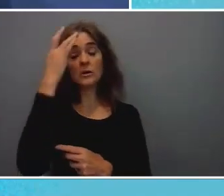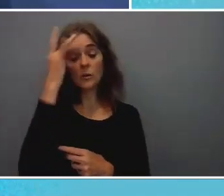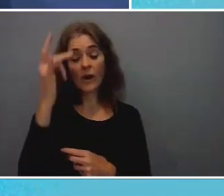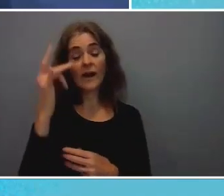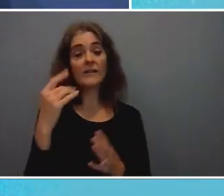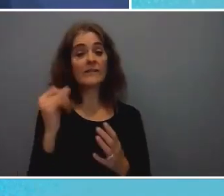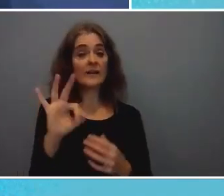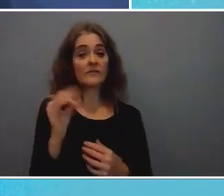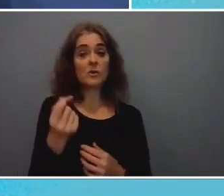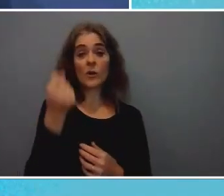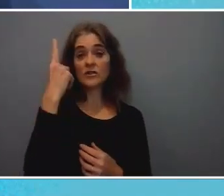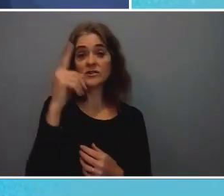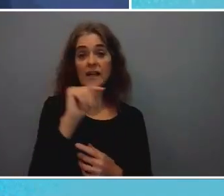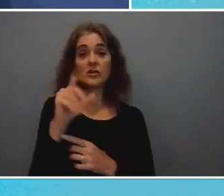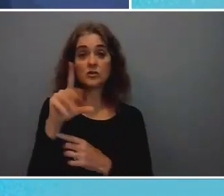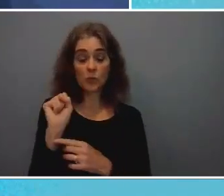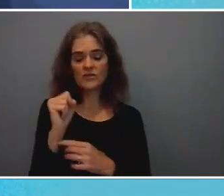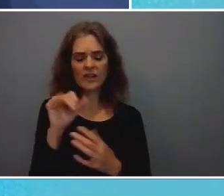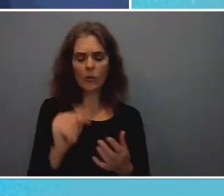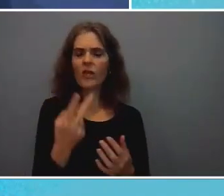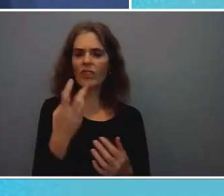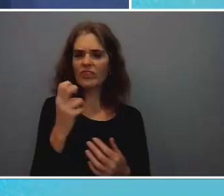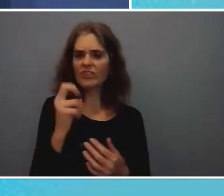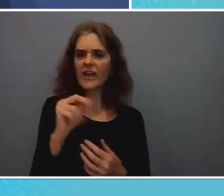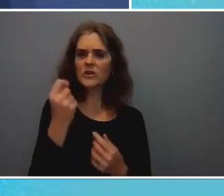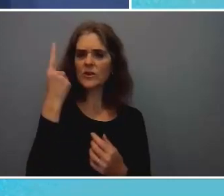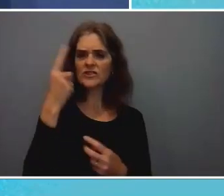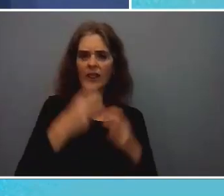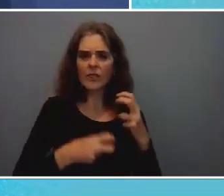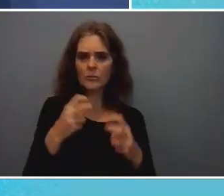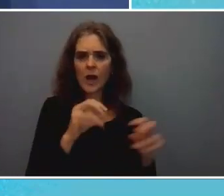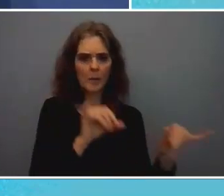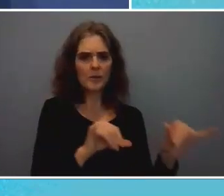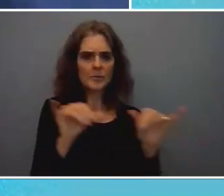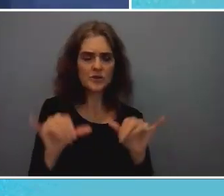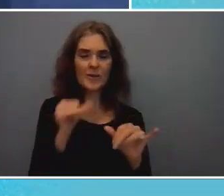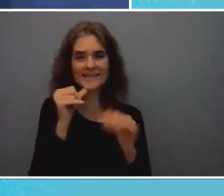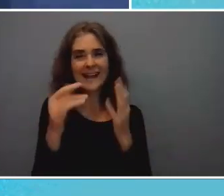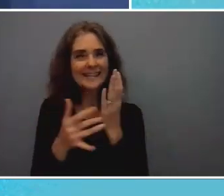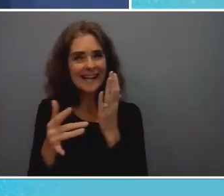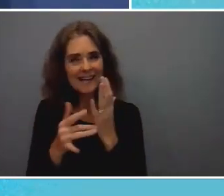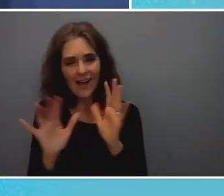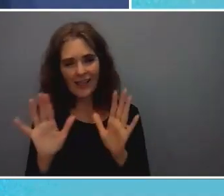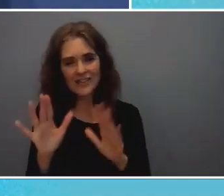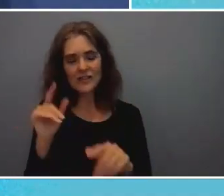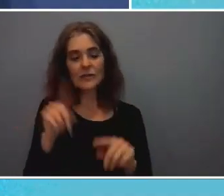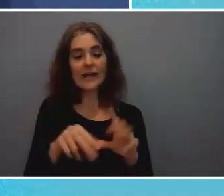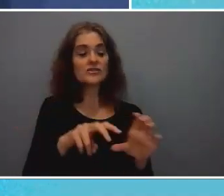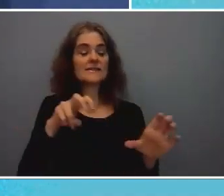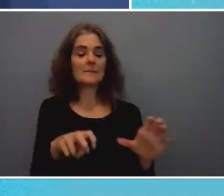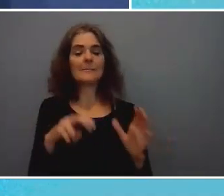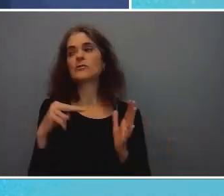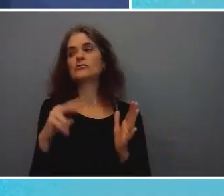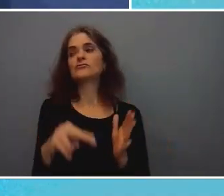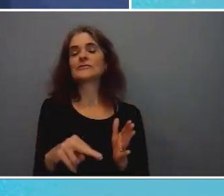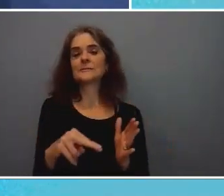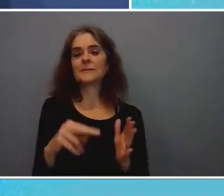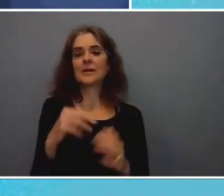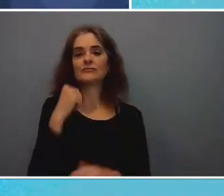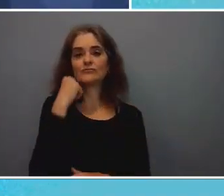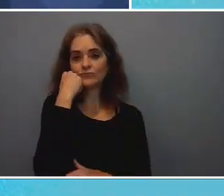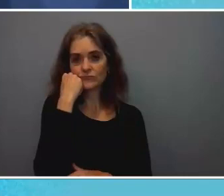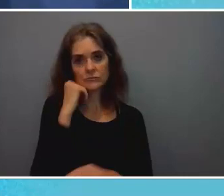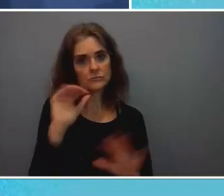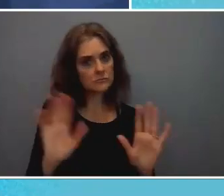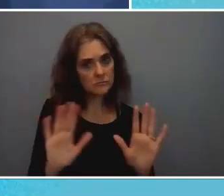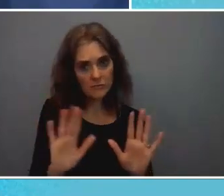tools you start understanding the problems too and it's not one of those technologies that you can just sit back and read about you really have to get your hands dirty